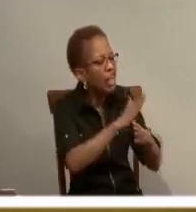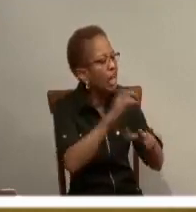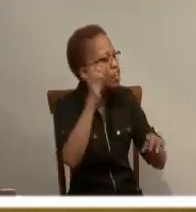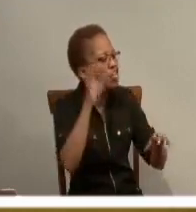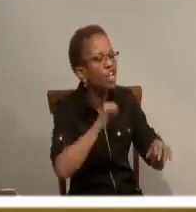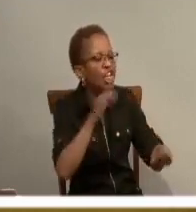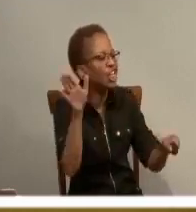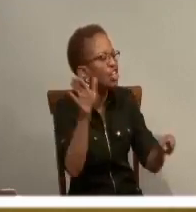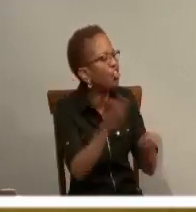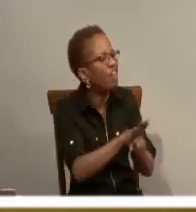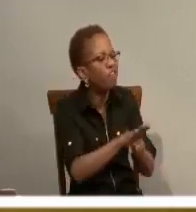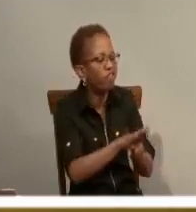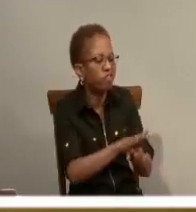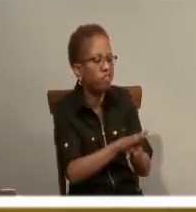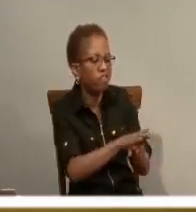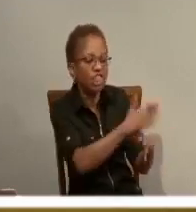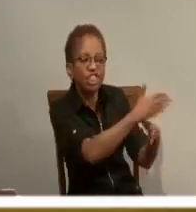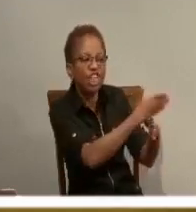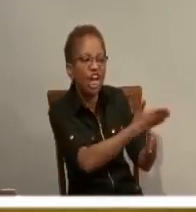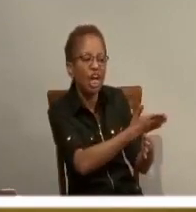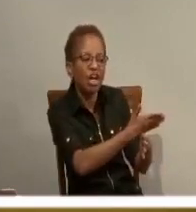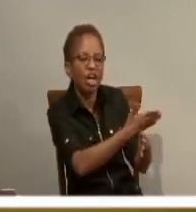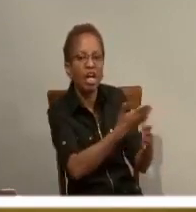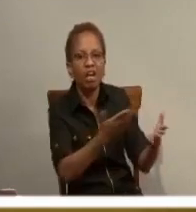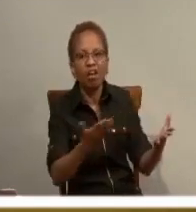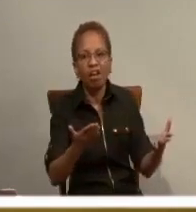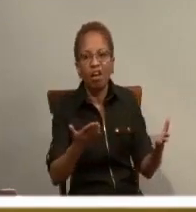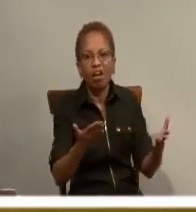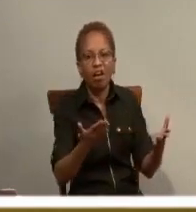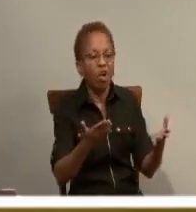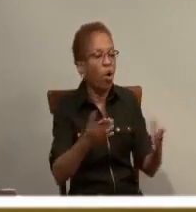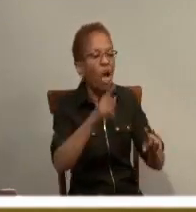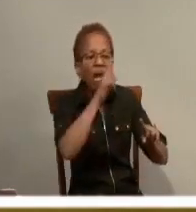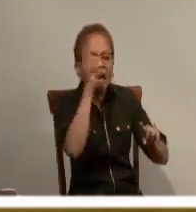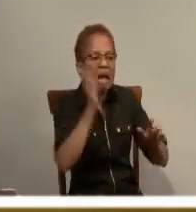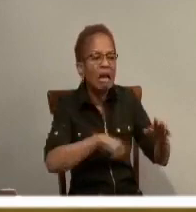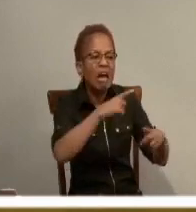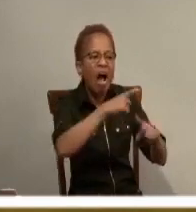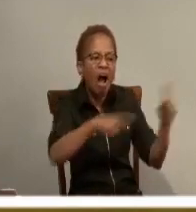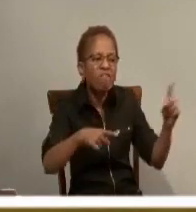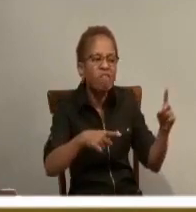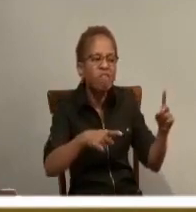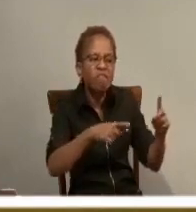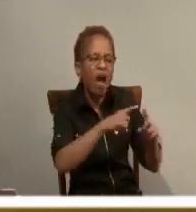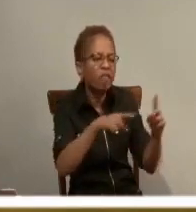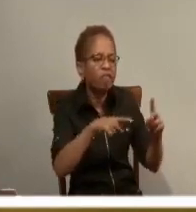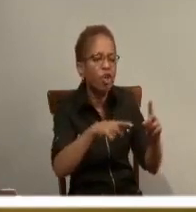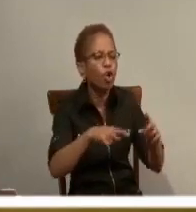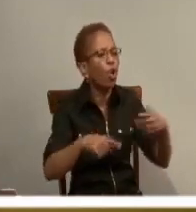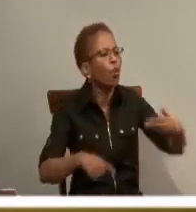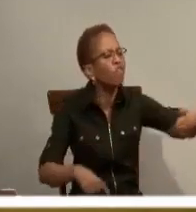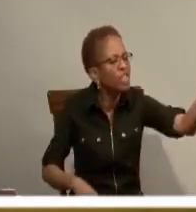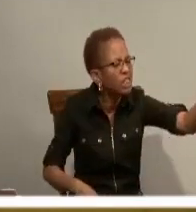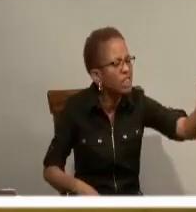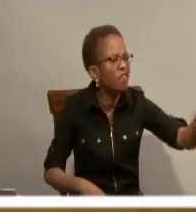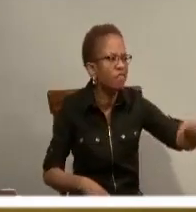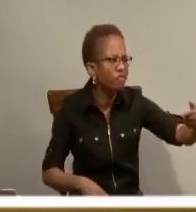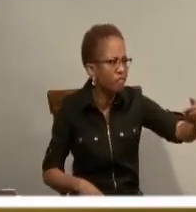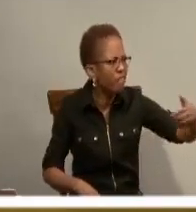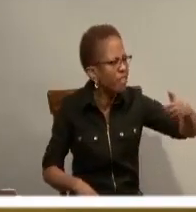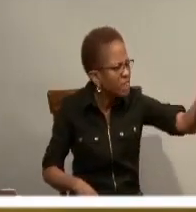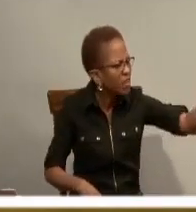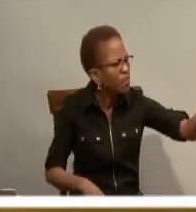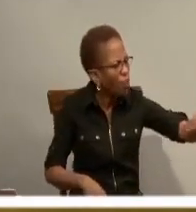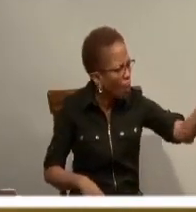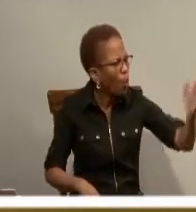procession. And if they gave half, then there would be no light at all. Go and find some and buy